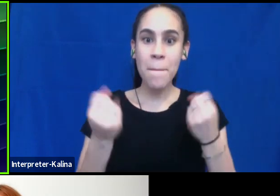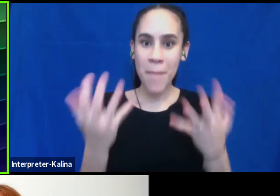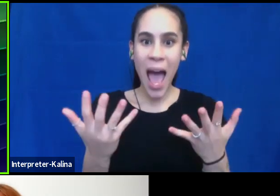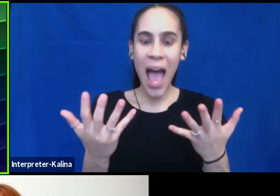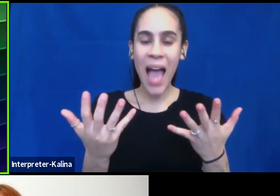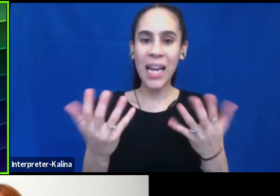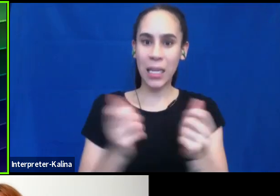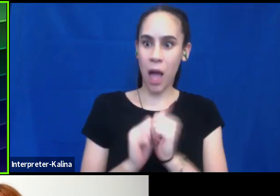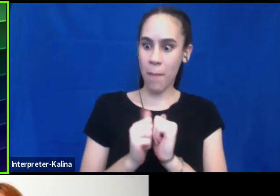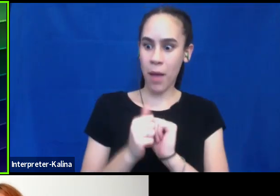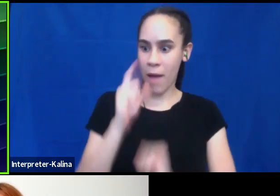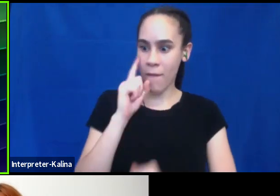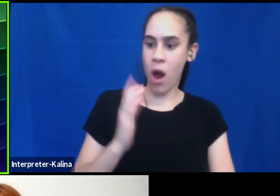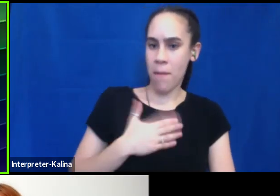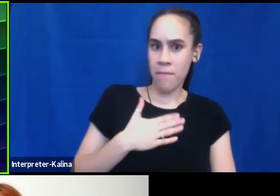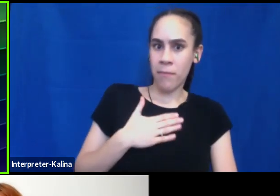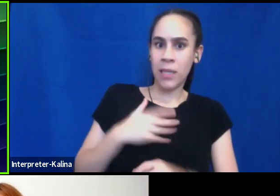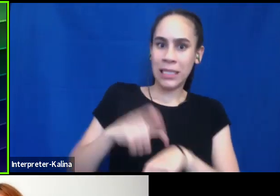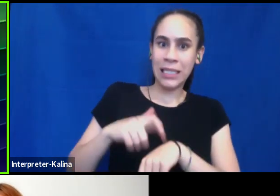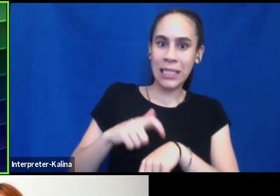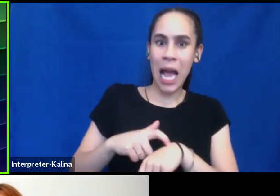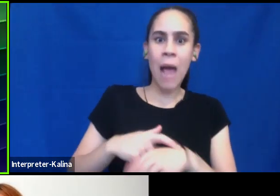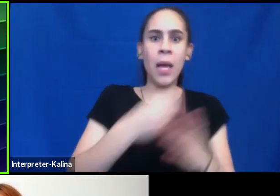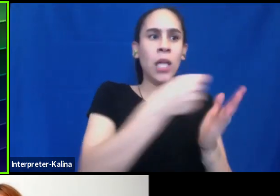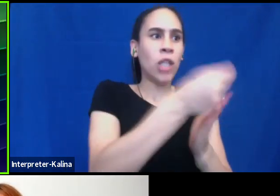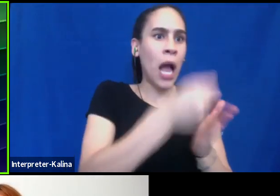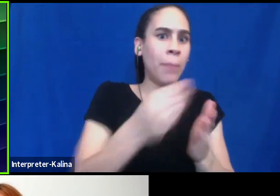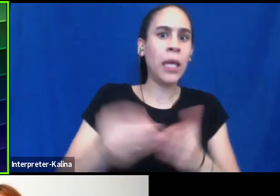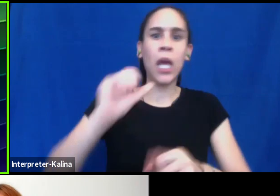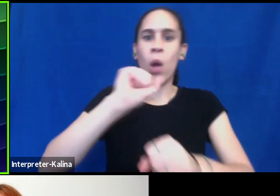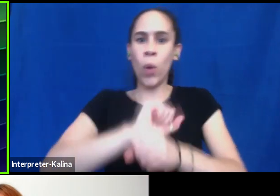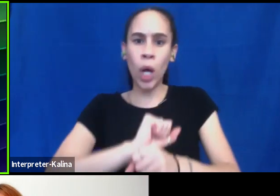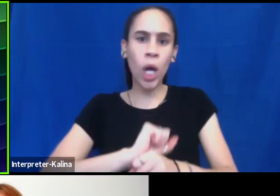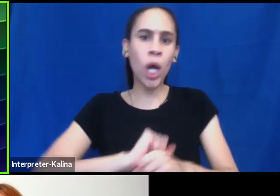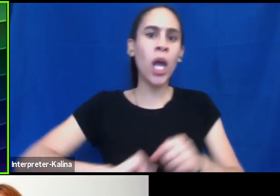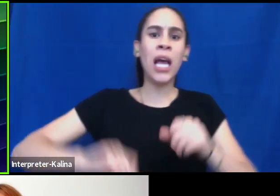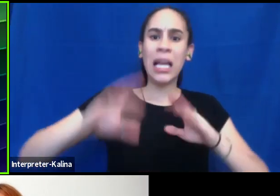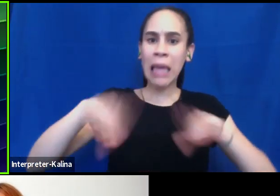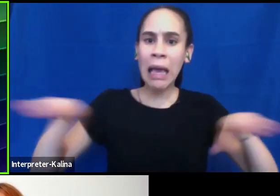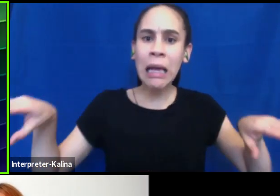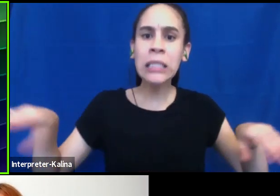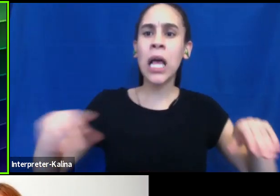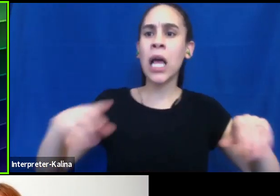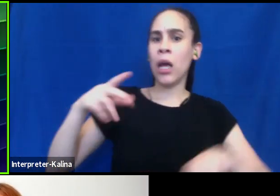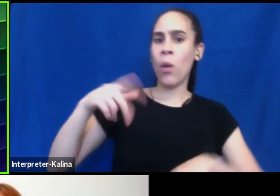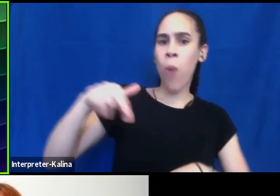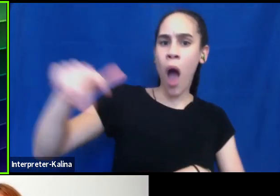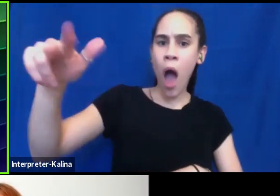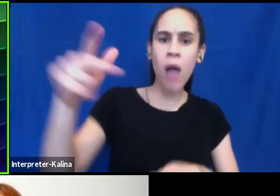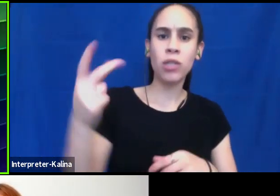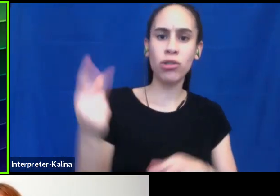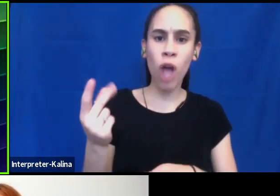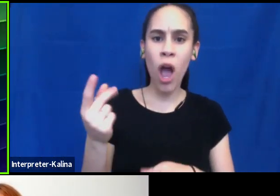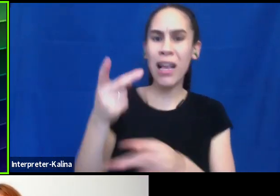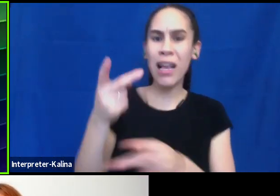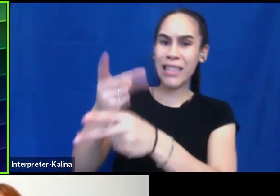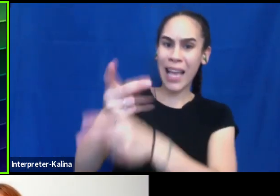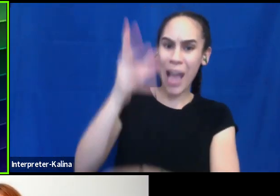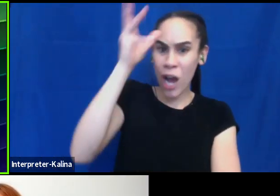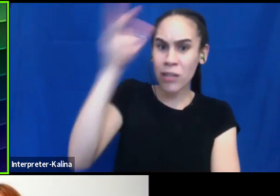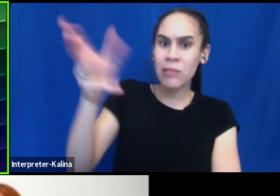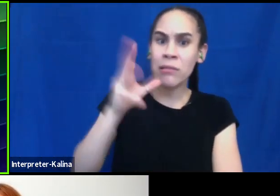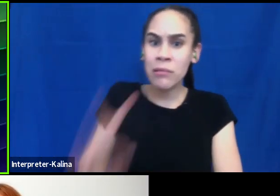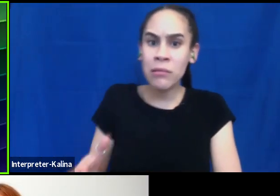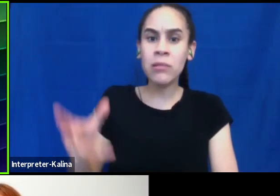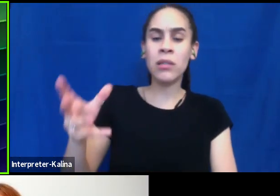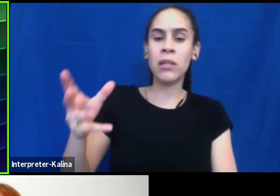you know, keeping their, you know, shopping and the children and the walking the dog and the, you know, you're taking care of your elderly parents and like all these things.